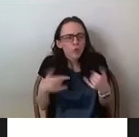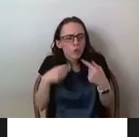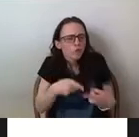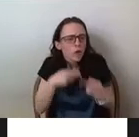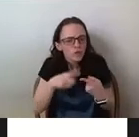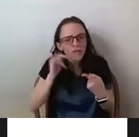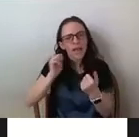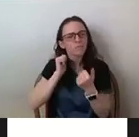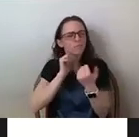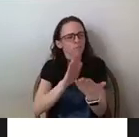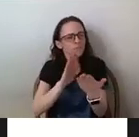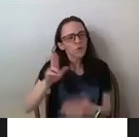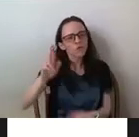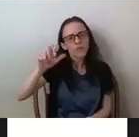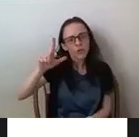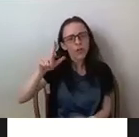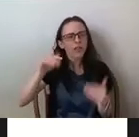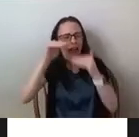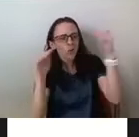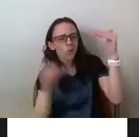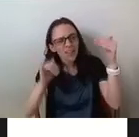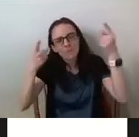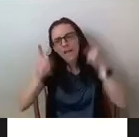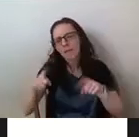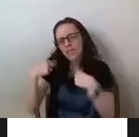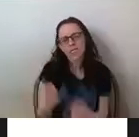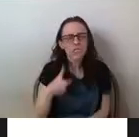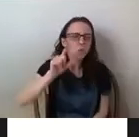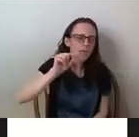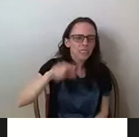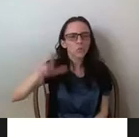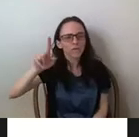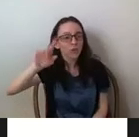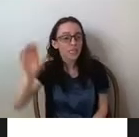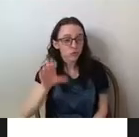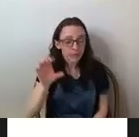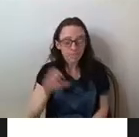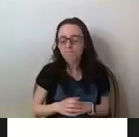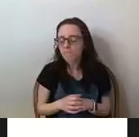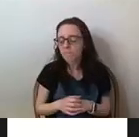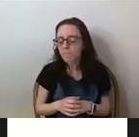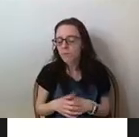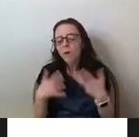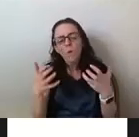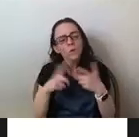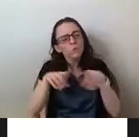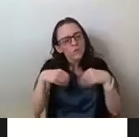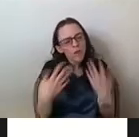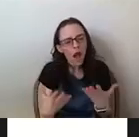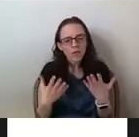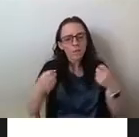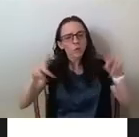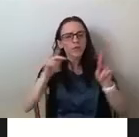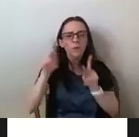inequities that have happened throughout the 20th, 21st century. And we want to kind of provide a way for visitors to learn